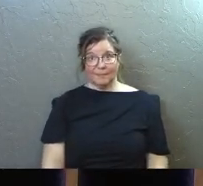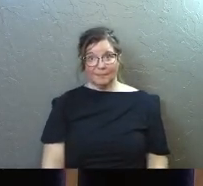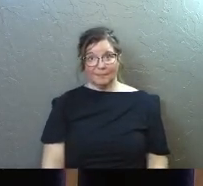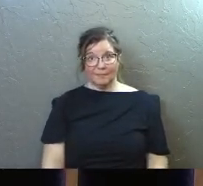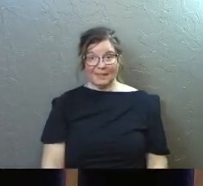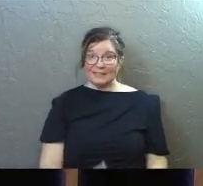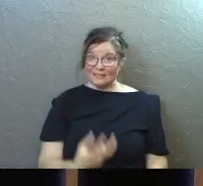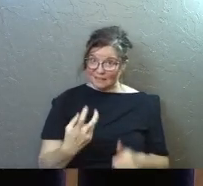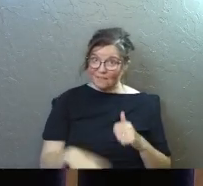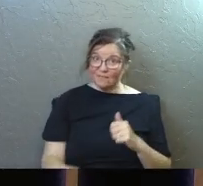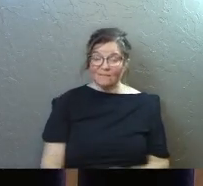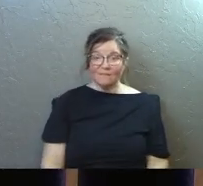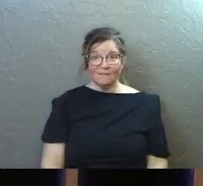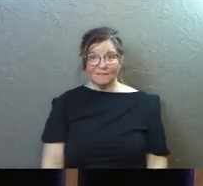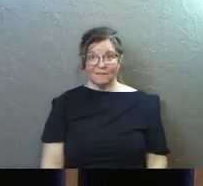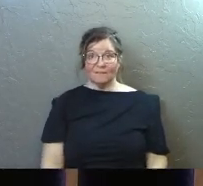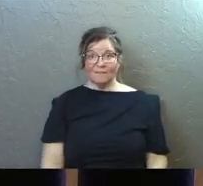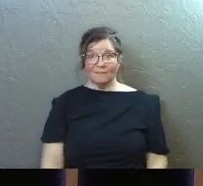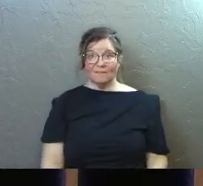Tough.